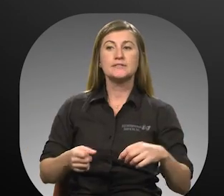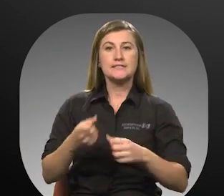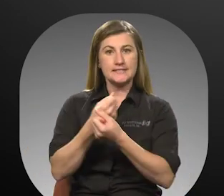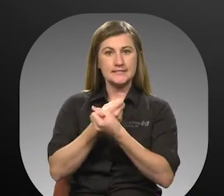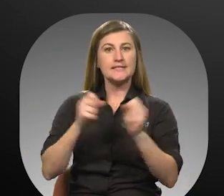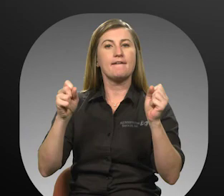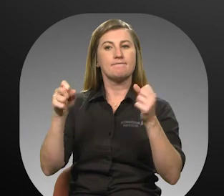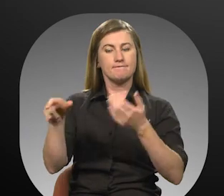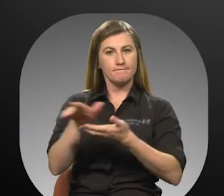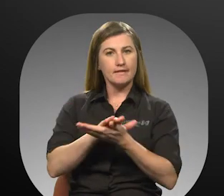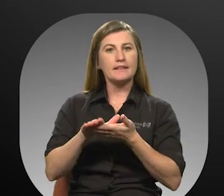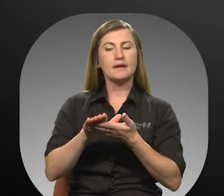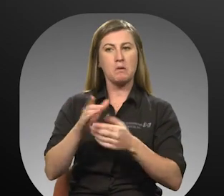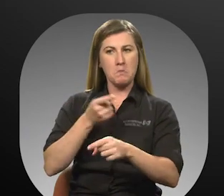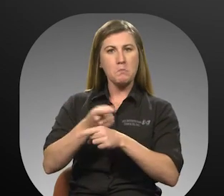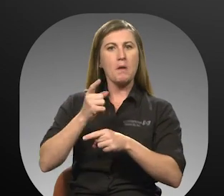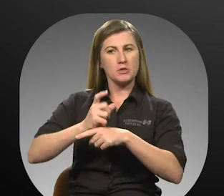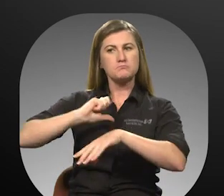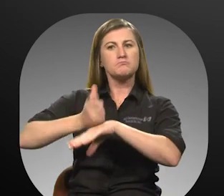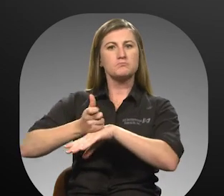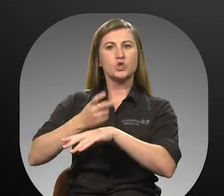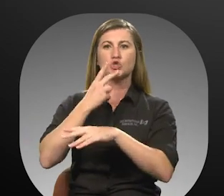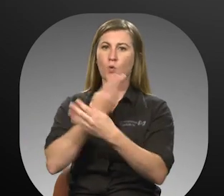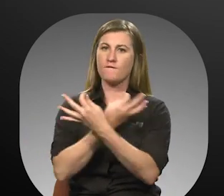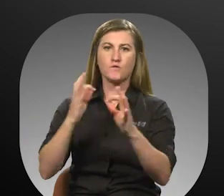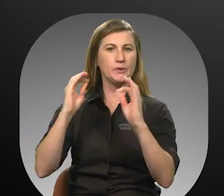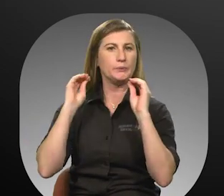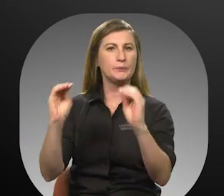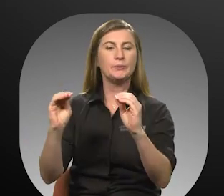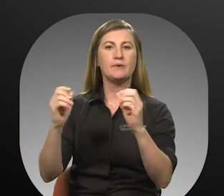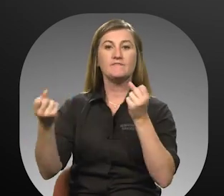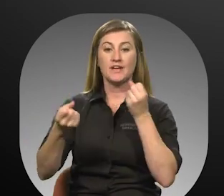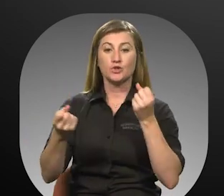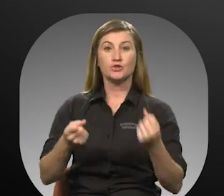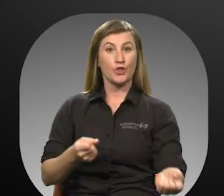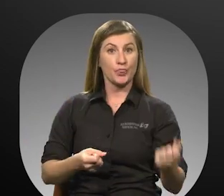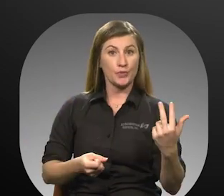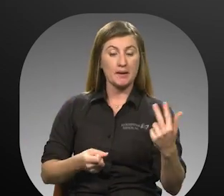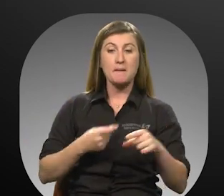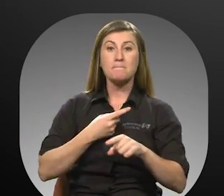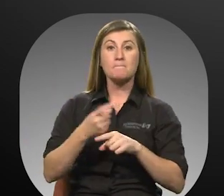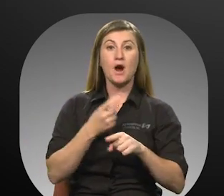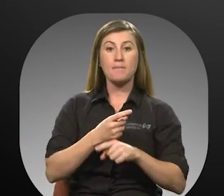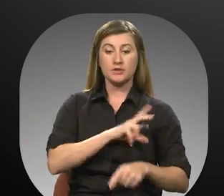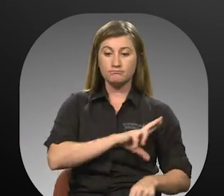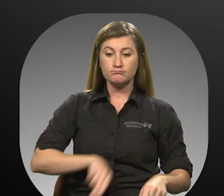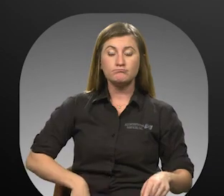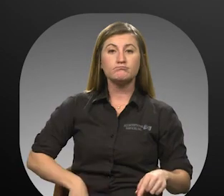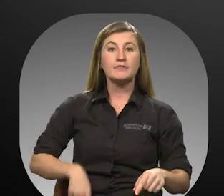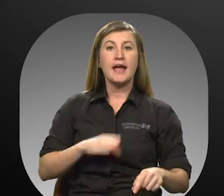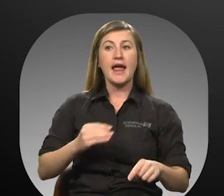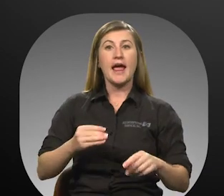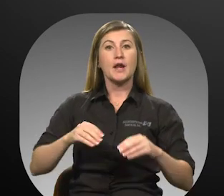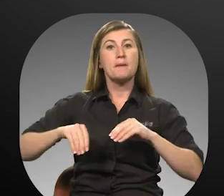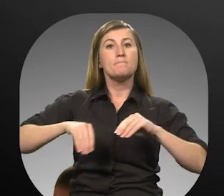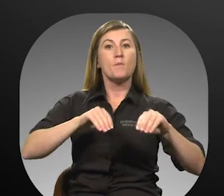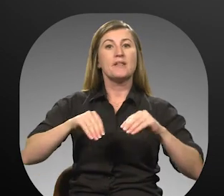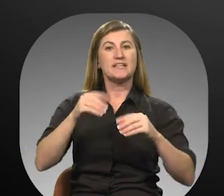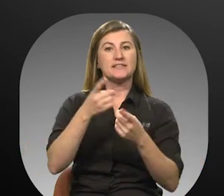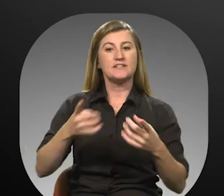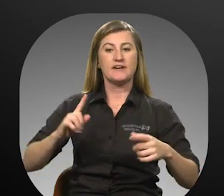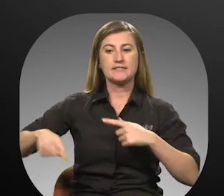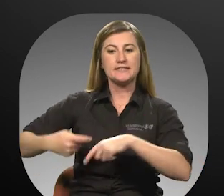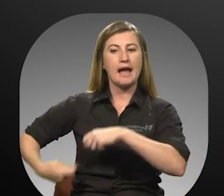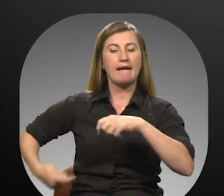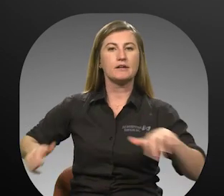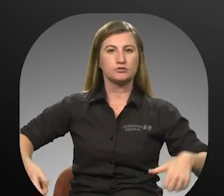Safe, clean, properly equipped and smoke-free vehicles 3. Properly fastened seat belts and or mobility device tie